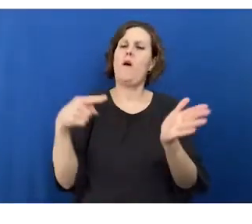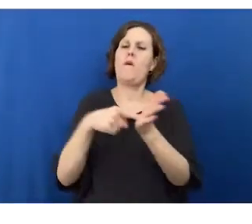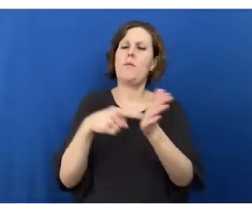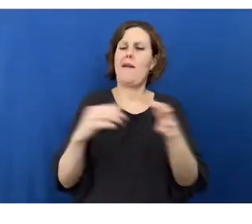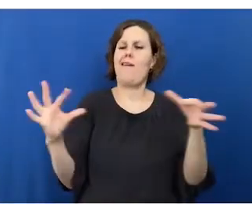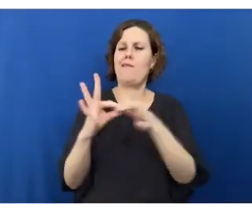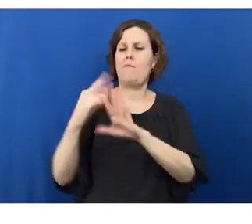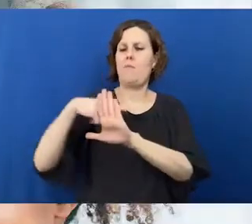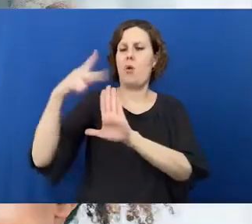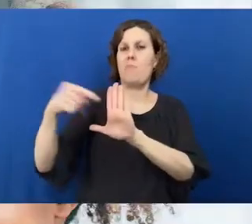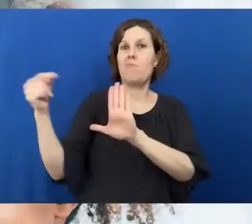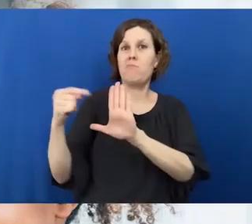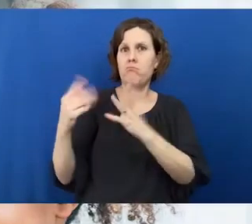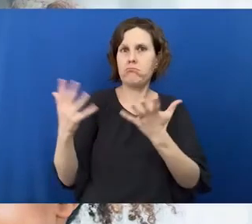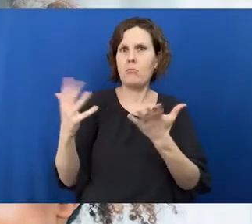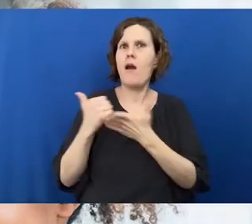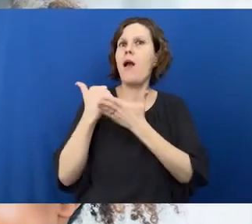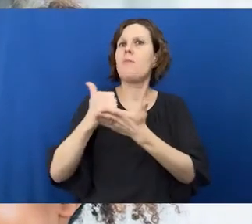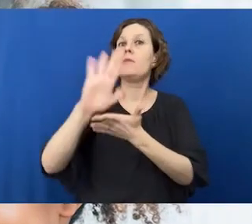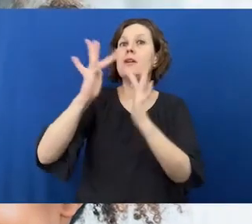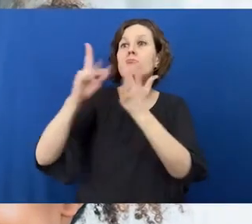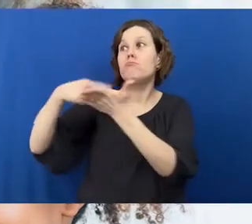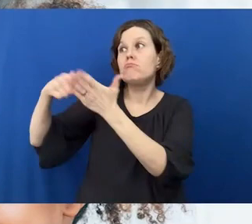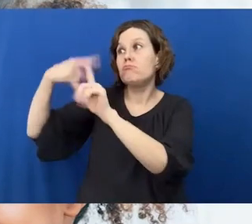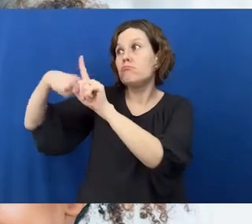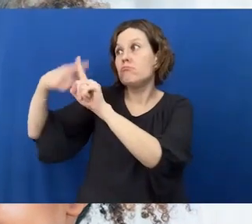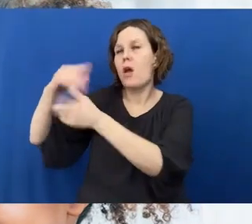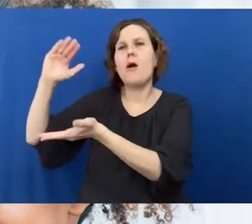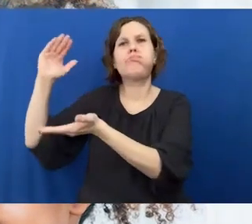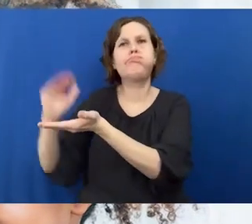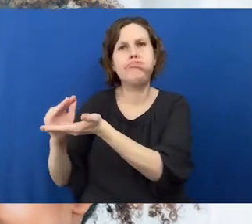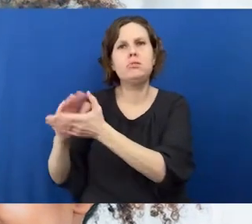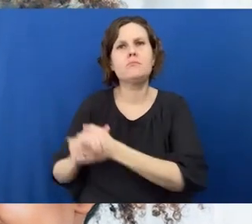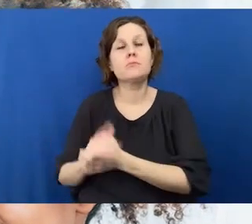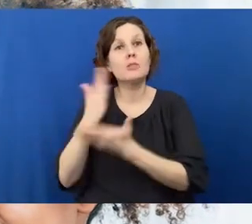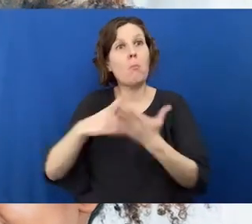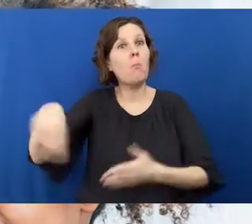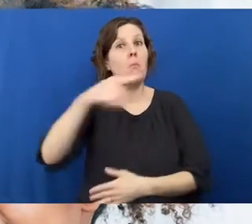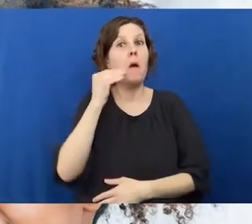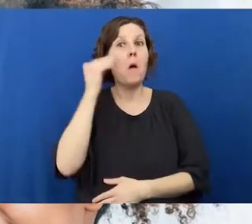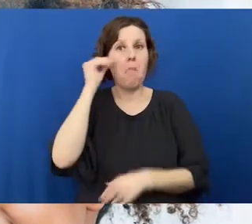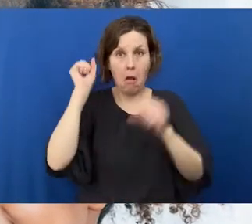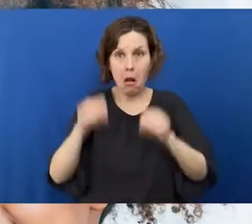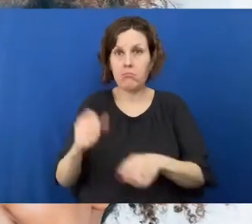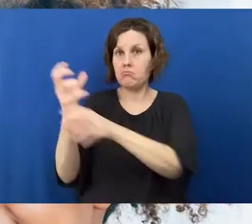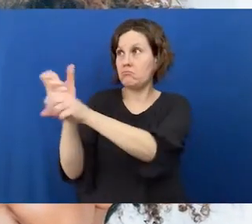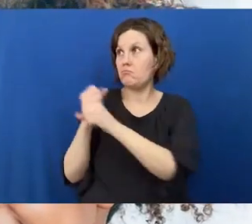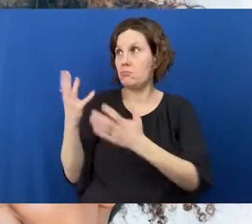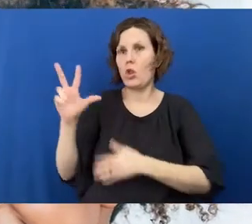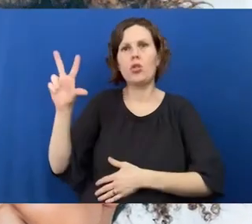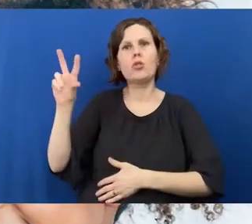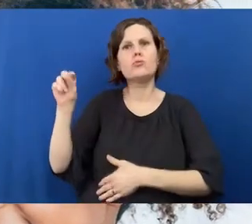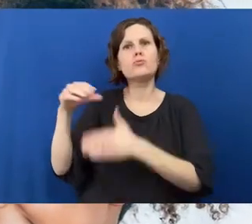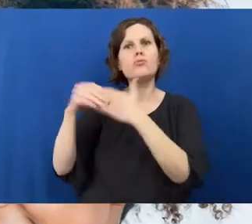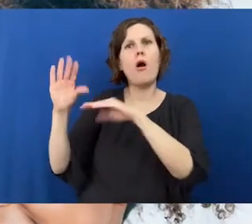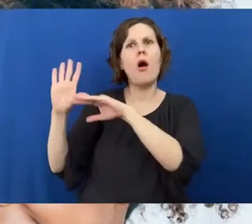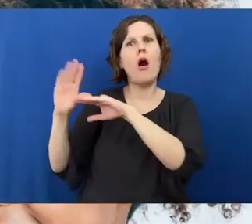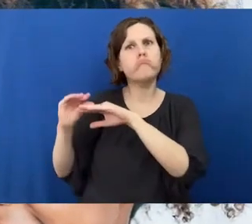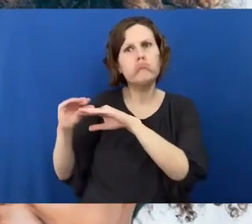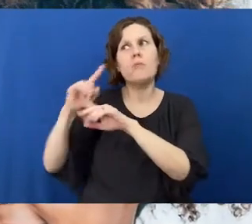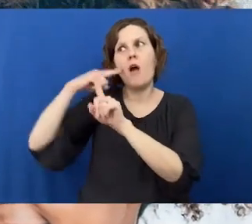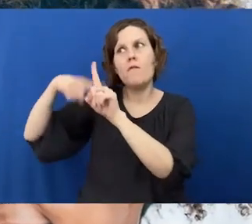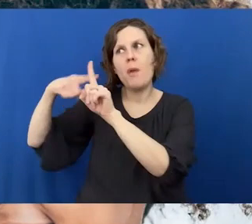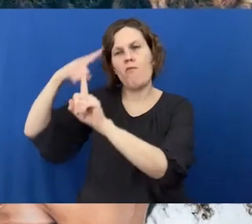The FCC can help. Our new affordable connectivity program helps reduce the monthly cost of internet service for qualifying households